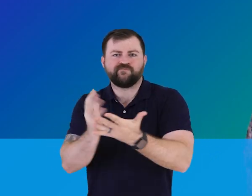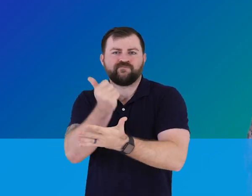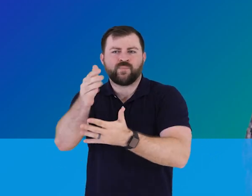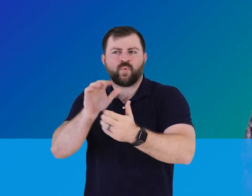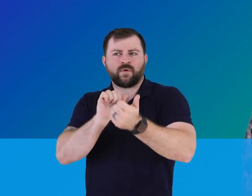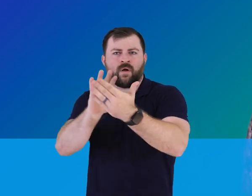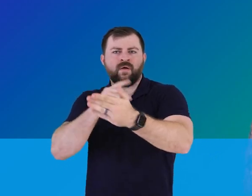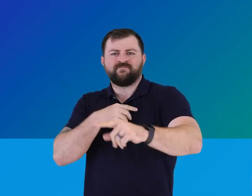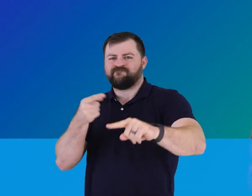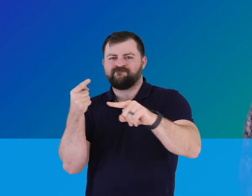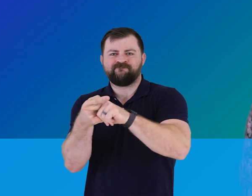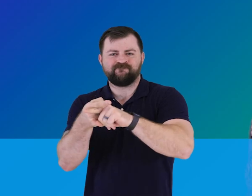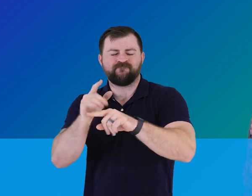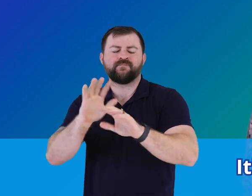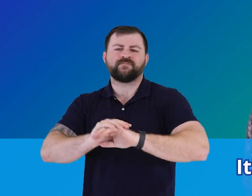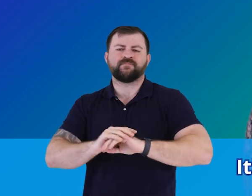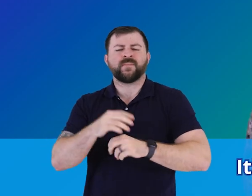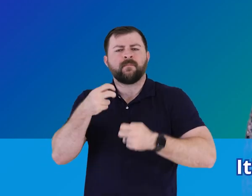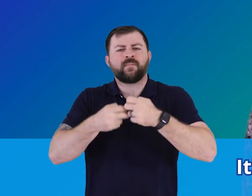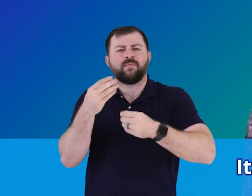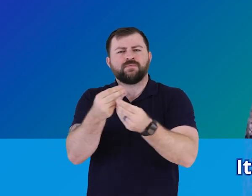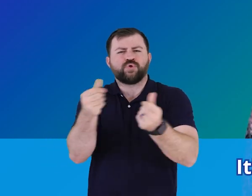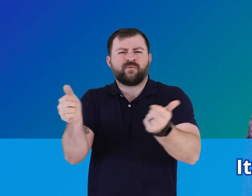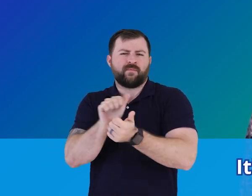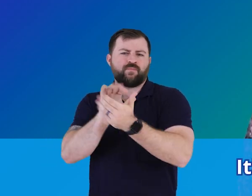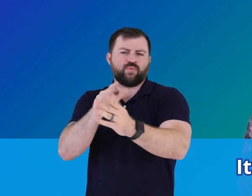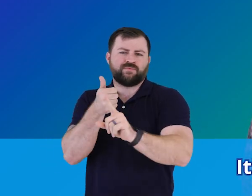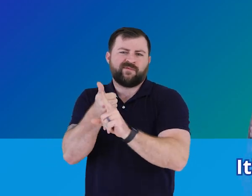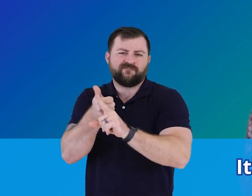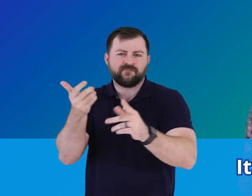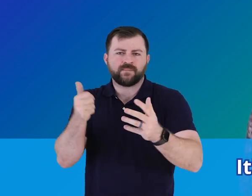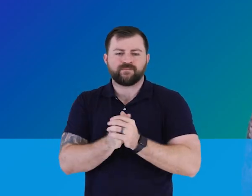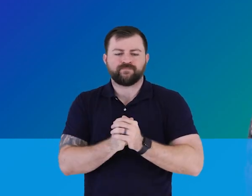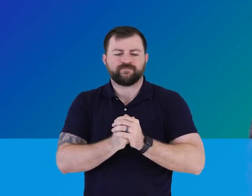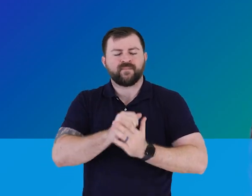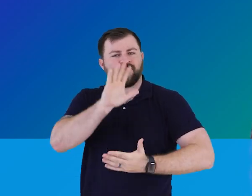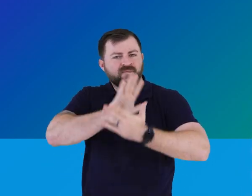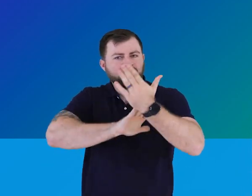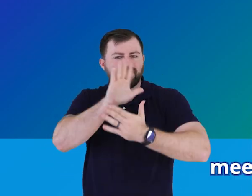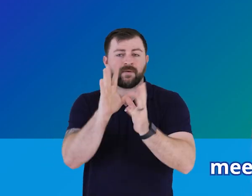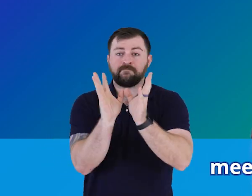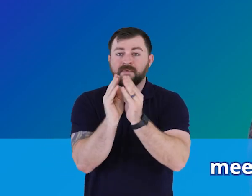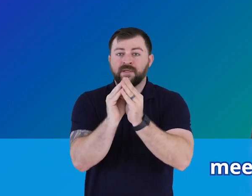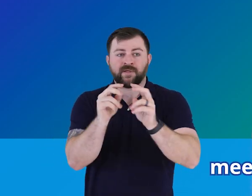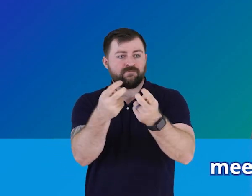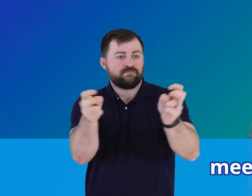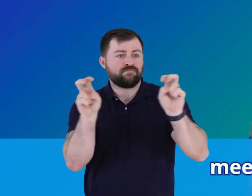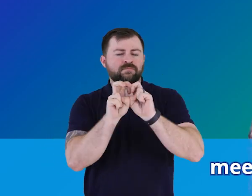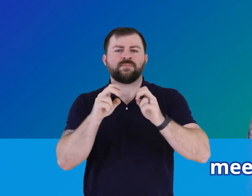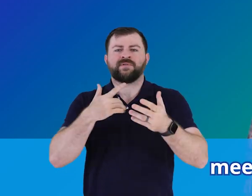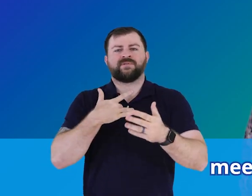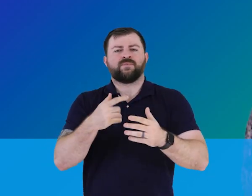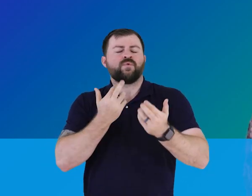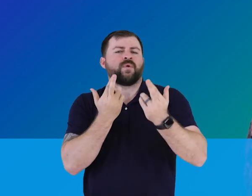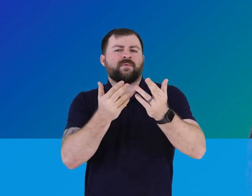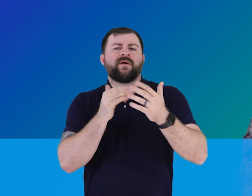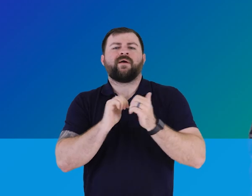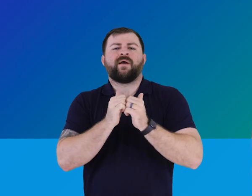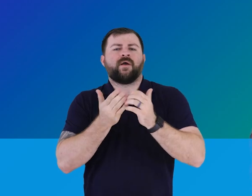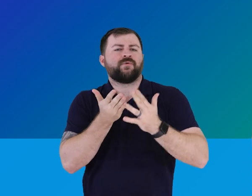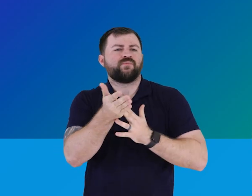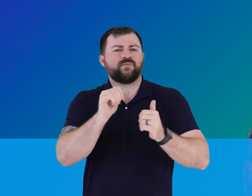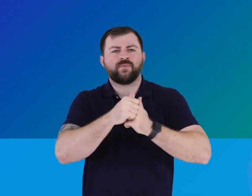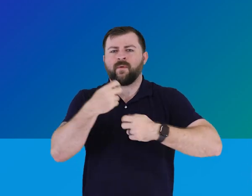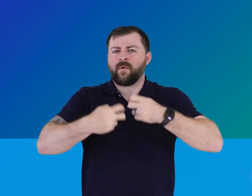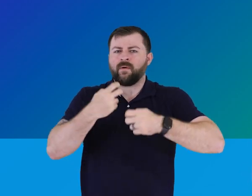conflicts when they do arise. It's a problem solving approach. And face to face meetings are typically recommended as a way to